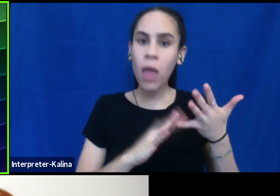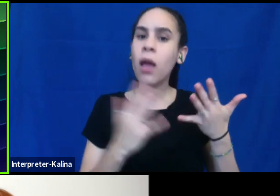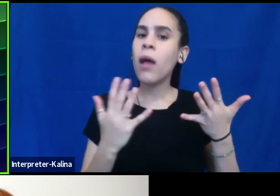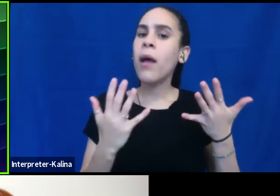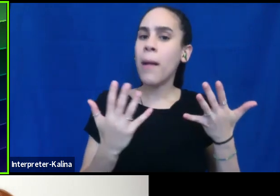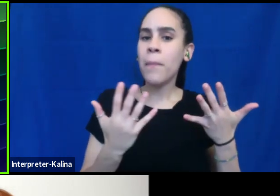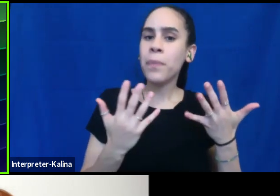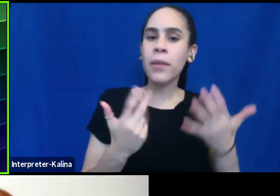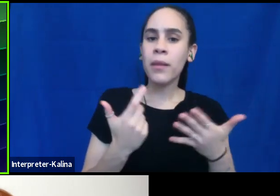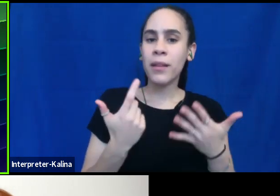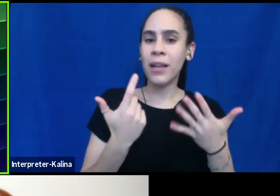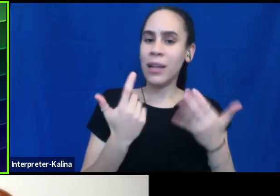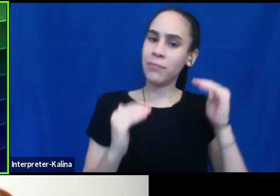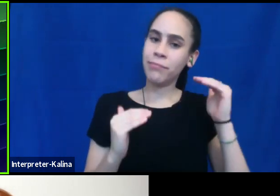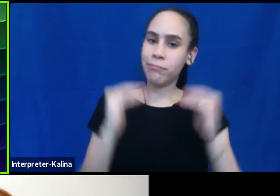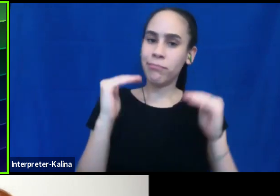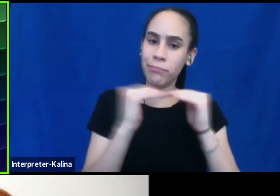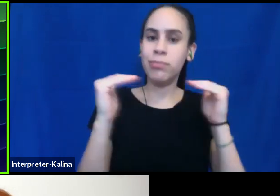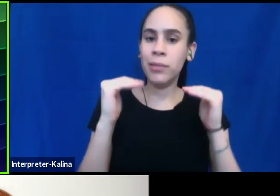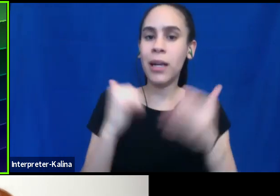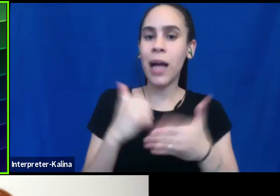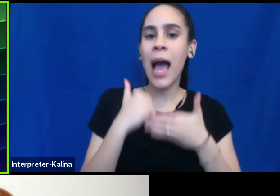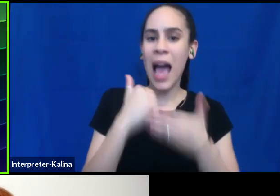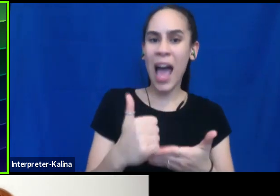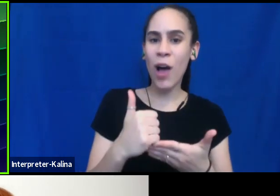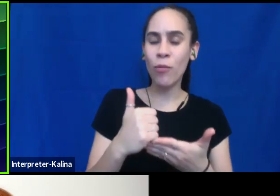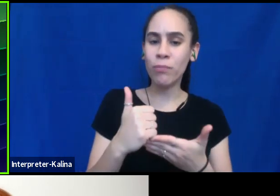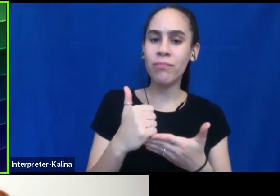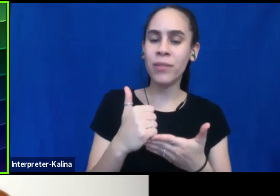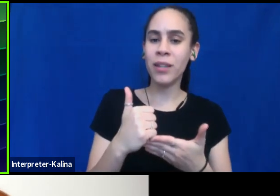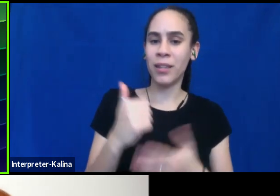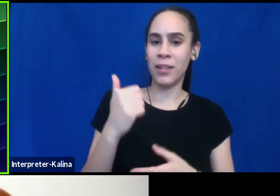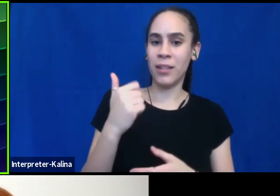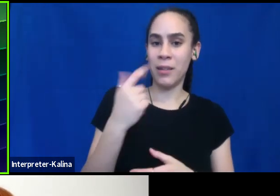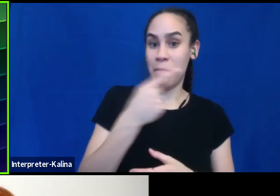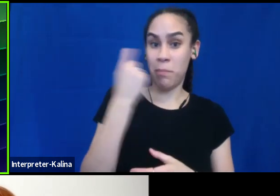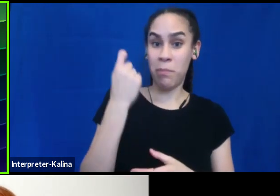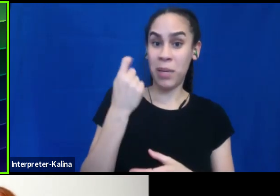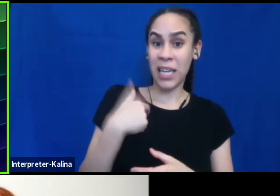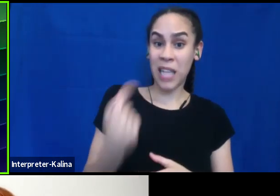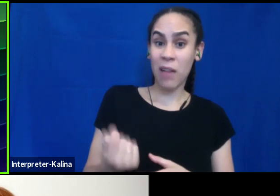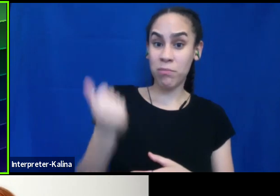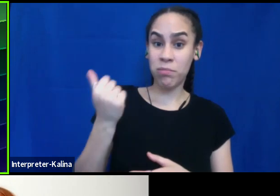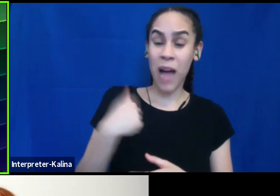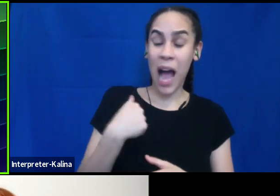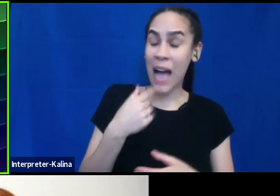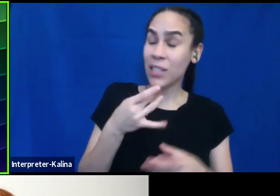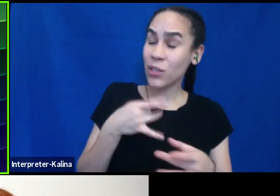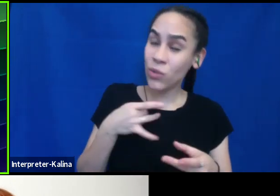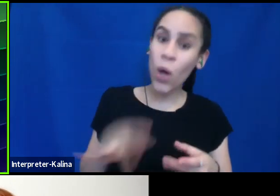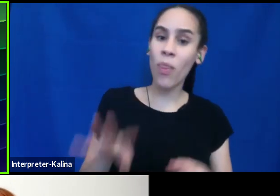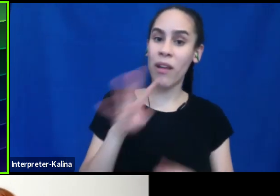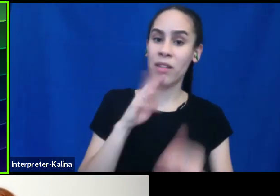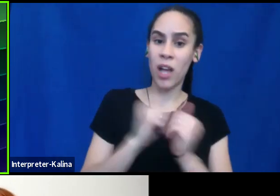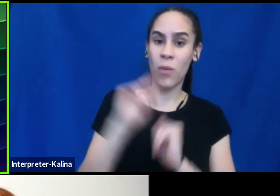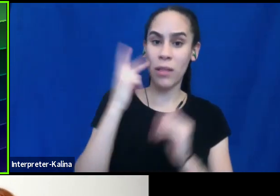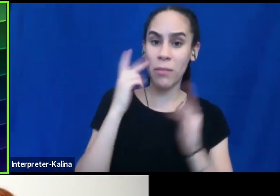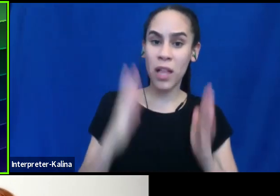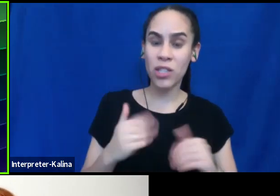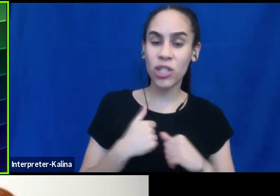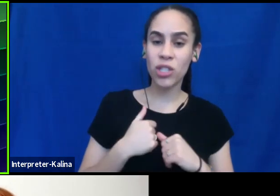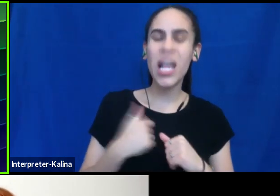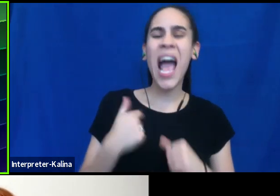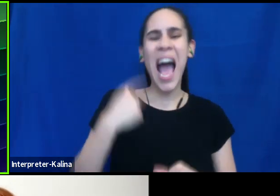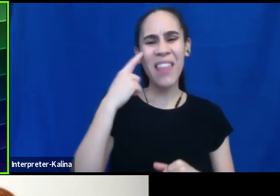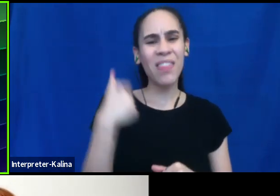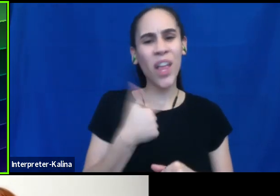that, that one day I don't like talking to competitions. I've taken it off my plate. I do a lot of other things and I think we should be allowed to do that as